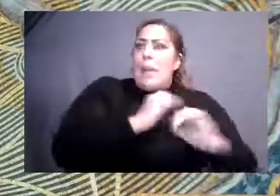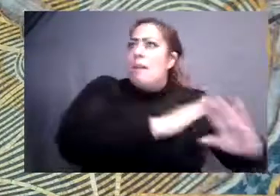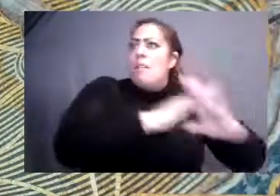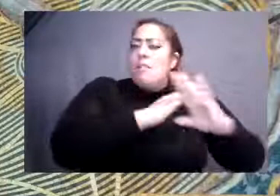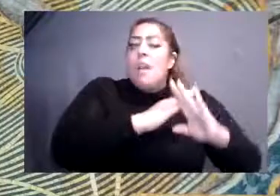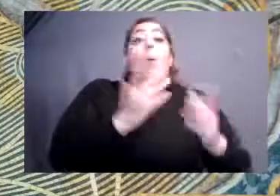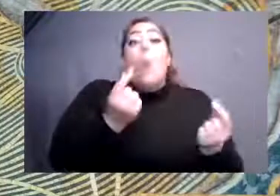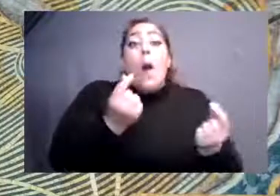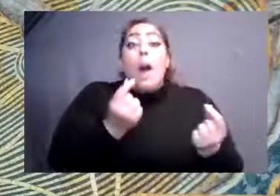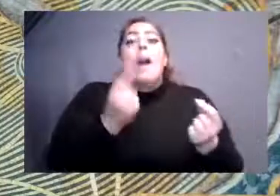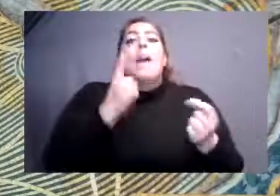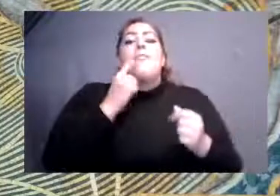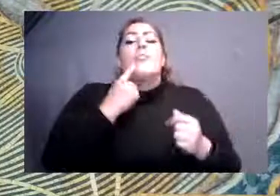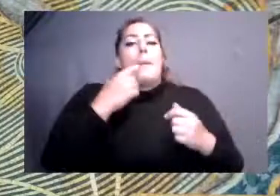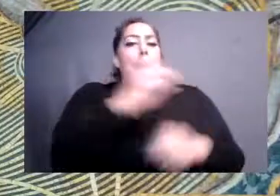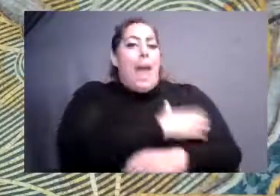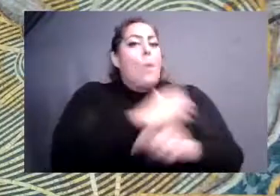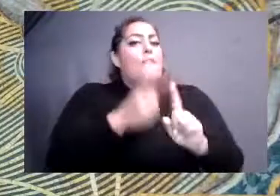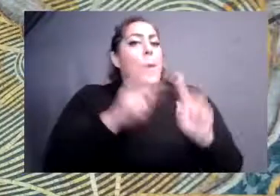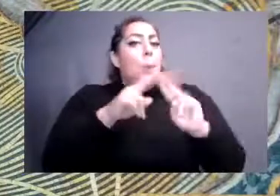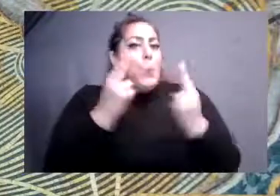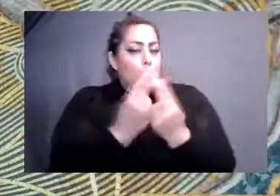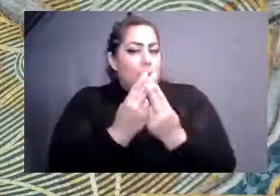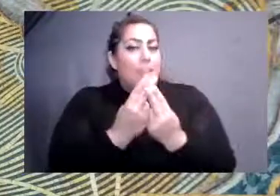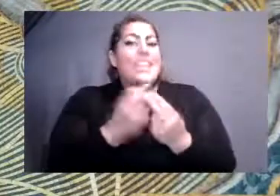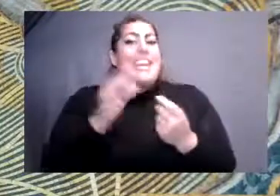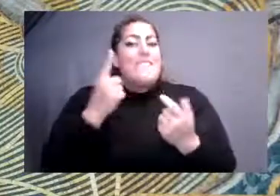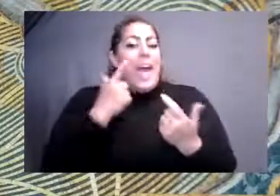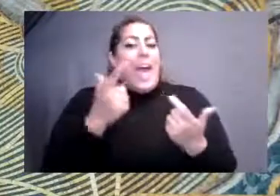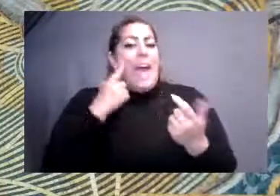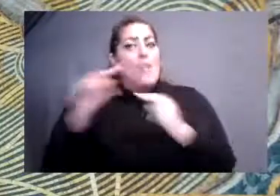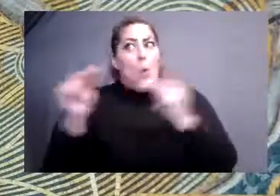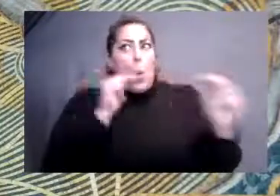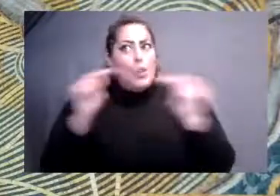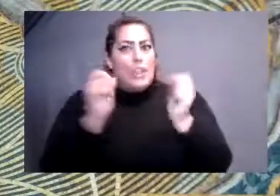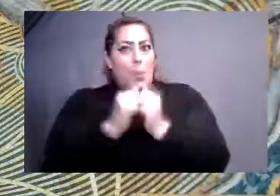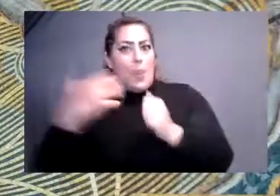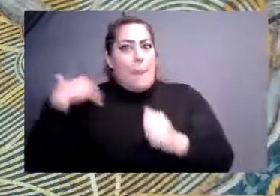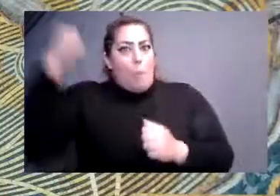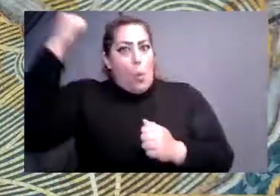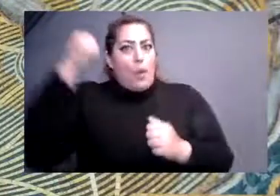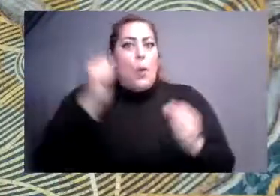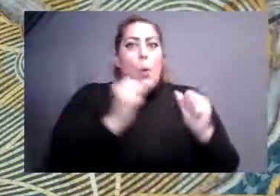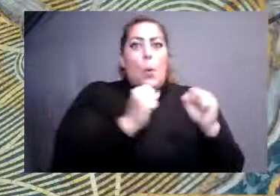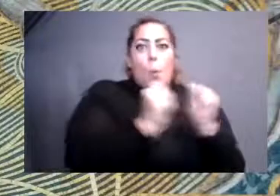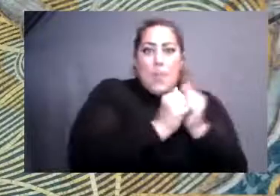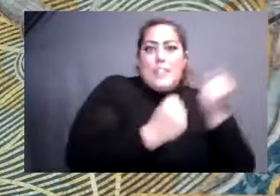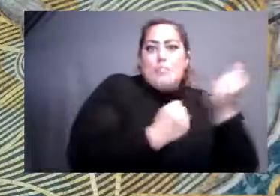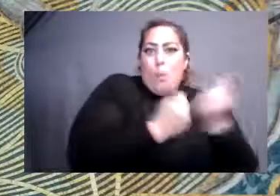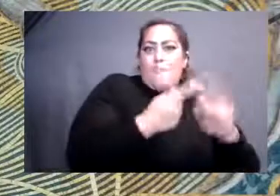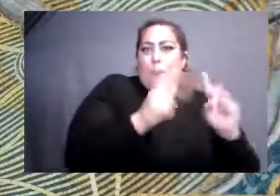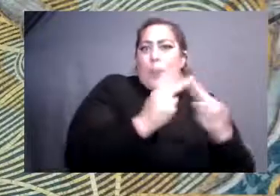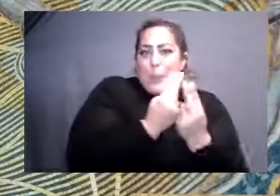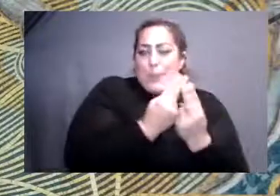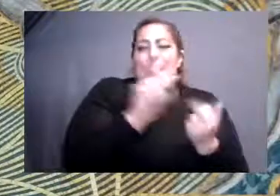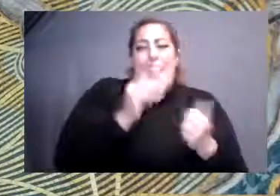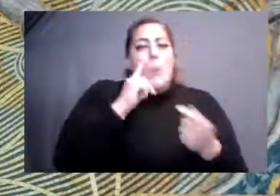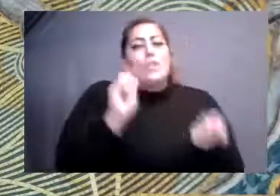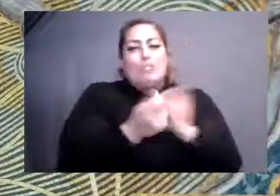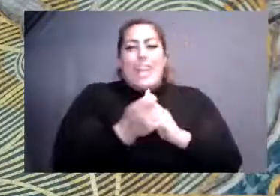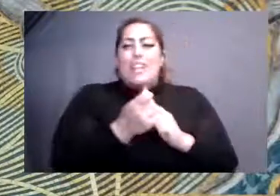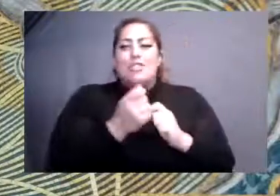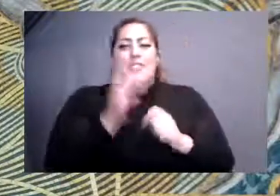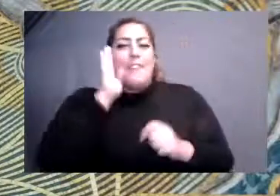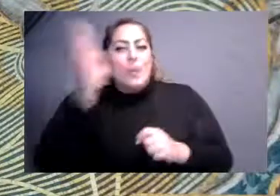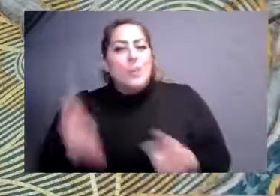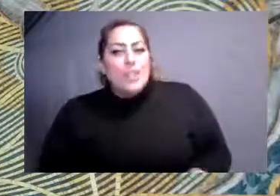to sit across the table from an employer and negotiate how those impacts are materializing in their